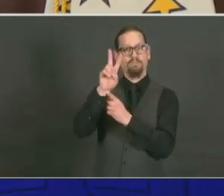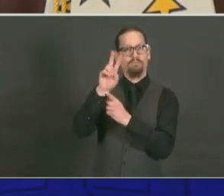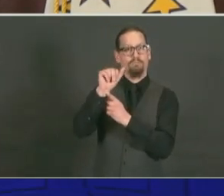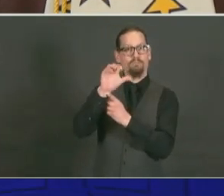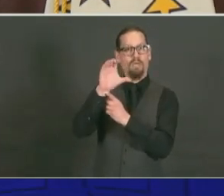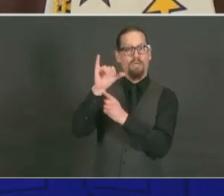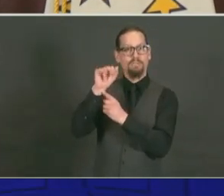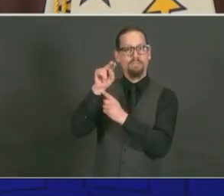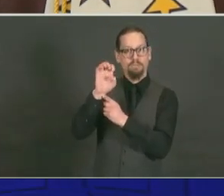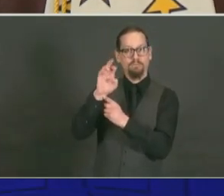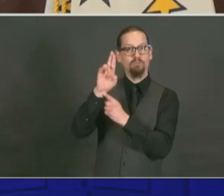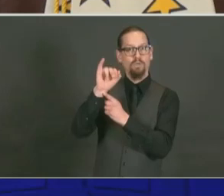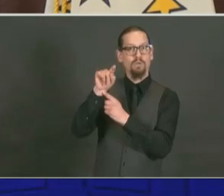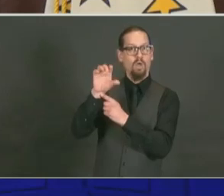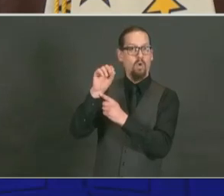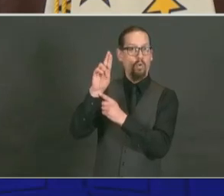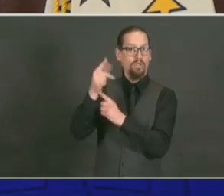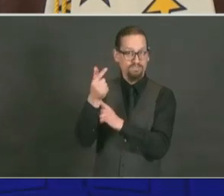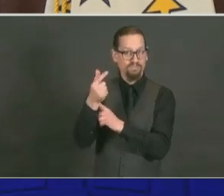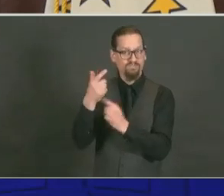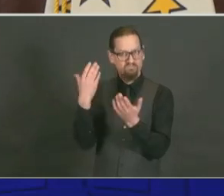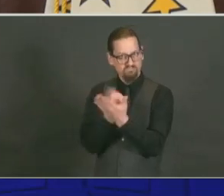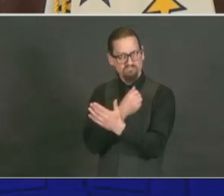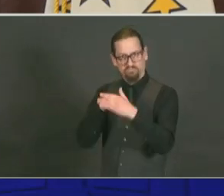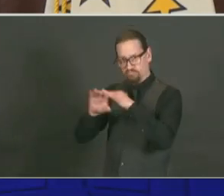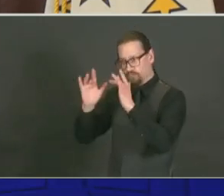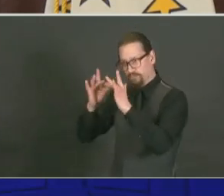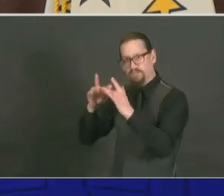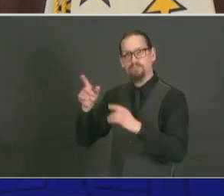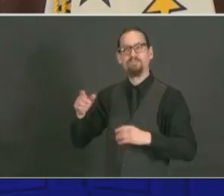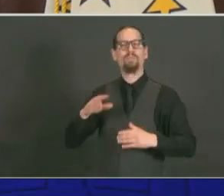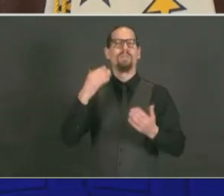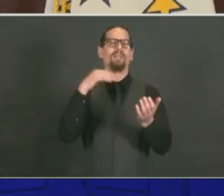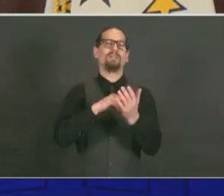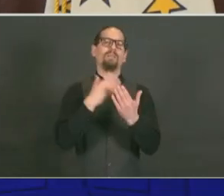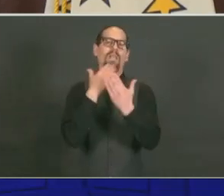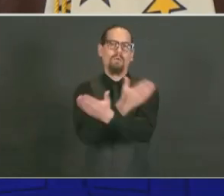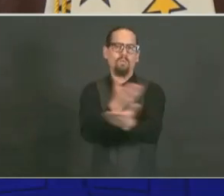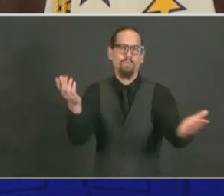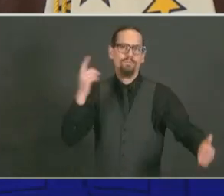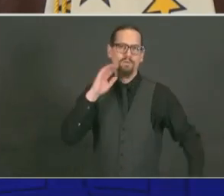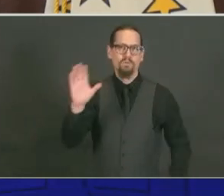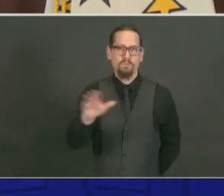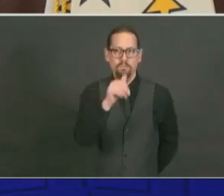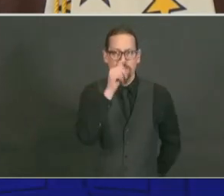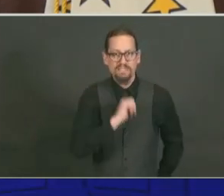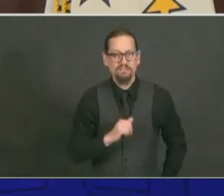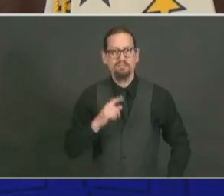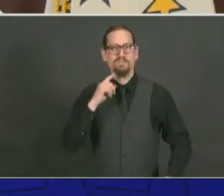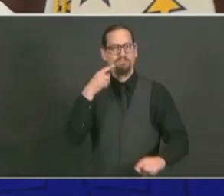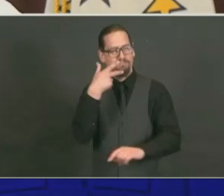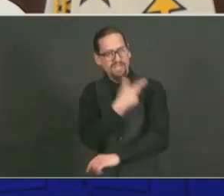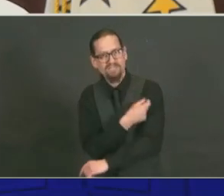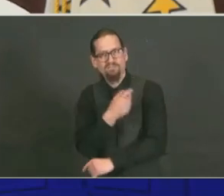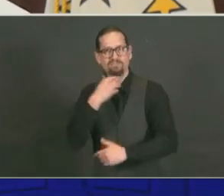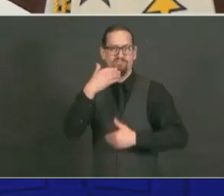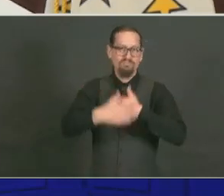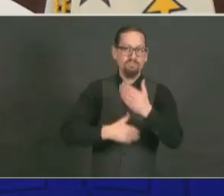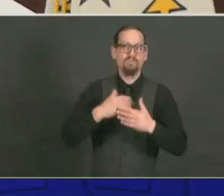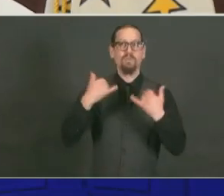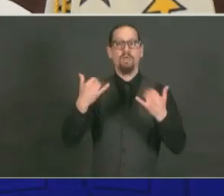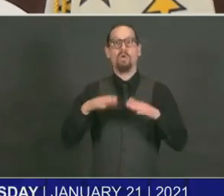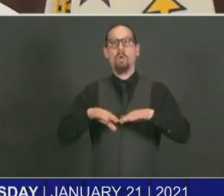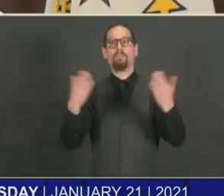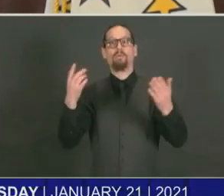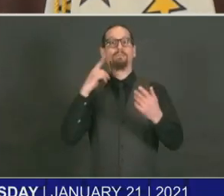to thank everyone again for their patience as we continue to roll out vaccines. We're getting there. There's certainly more to come. So with that, I think we can open it up for a couple